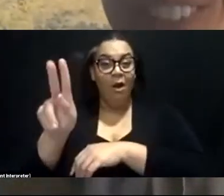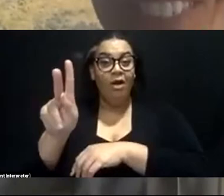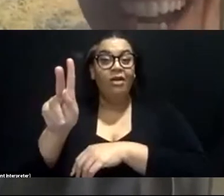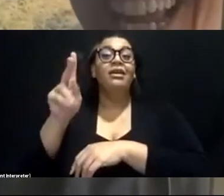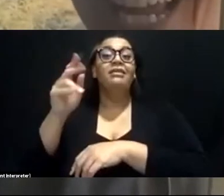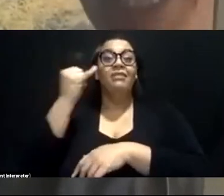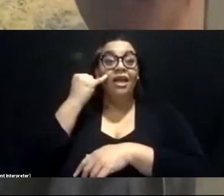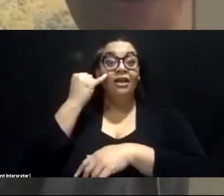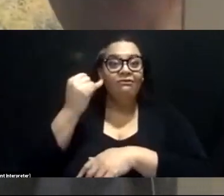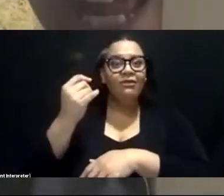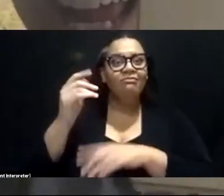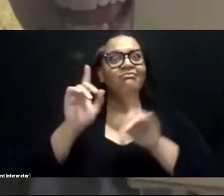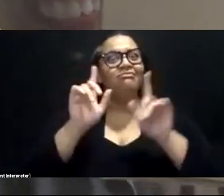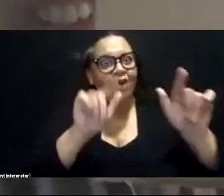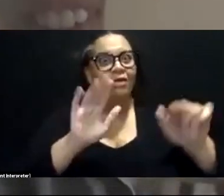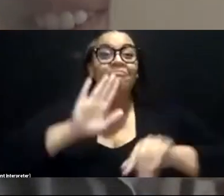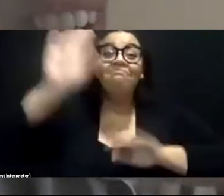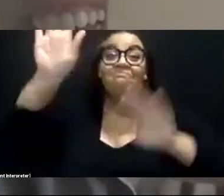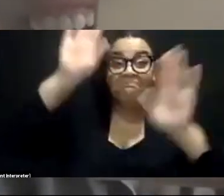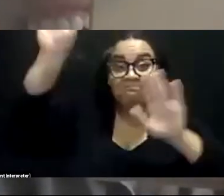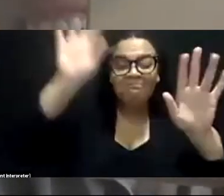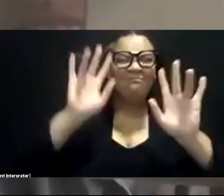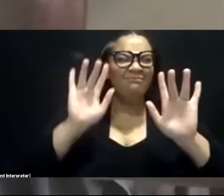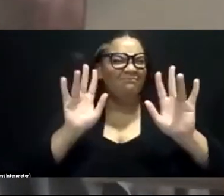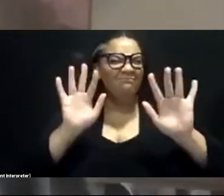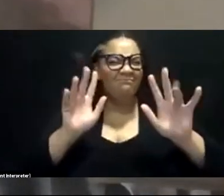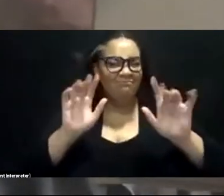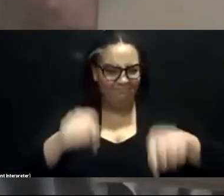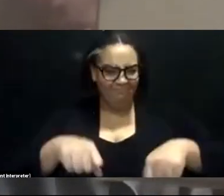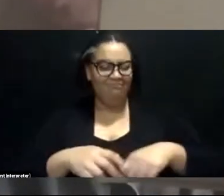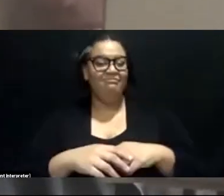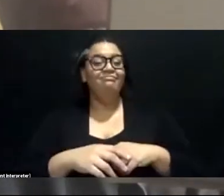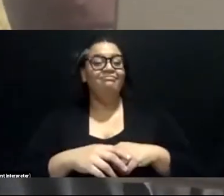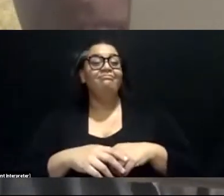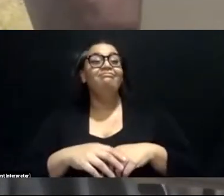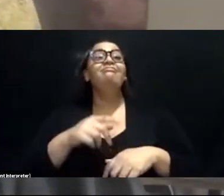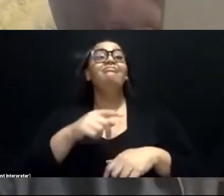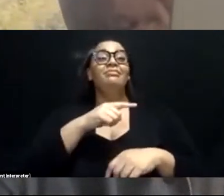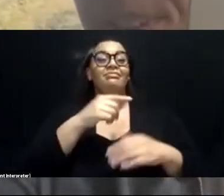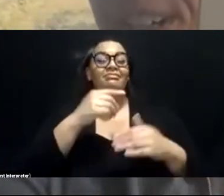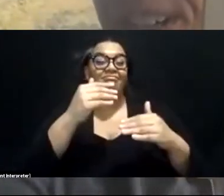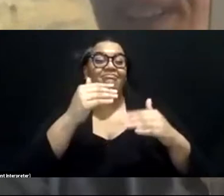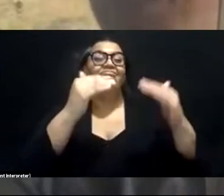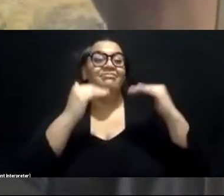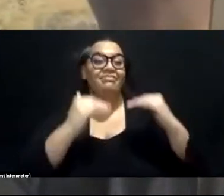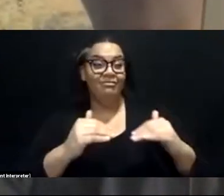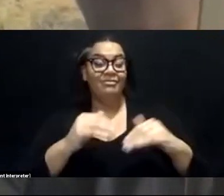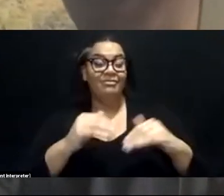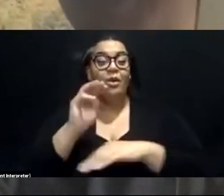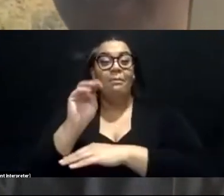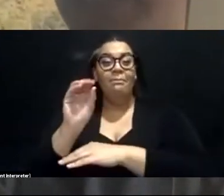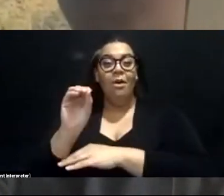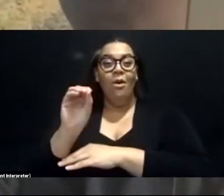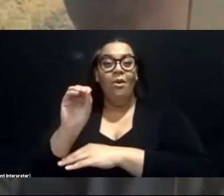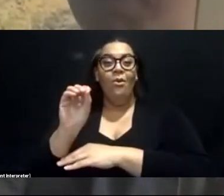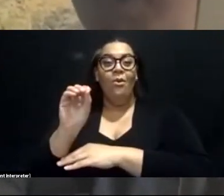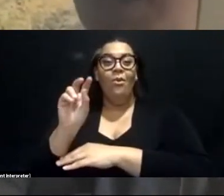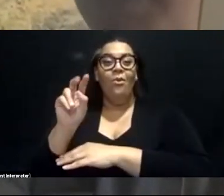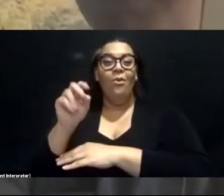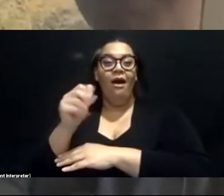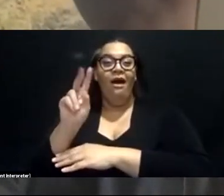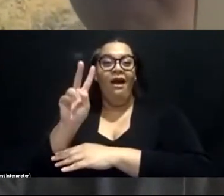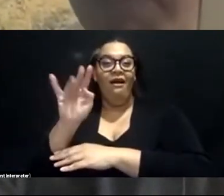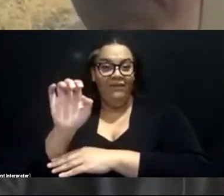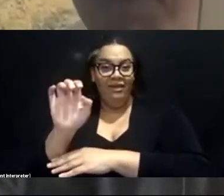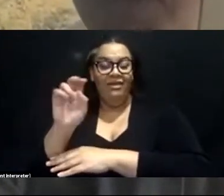Oh, all right. Okay, this and over here is Mojave National Preserve. This is a really cool